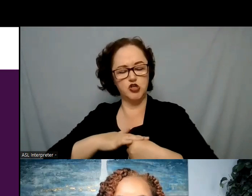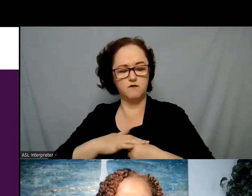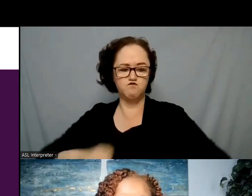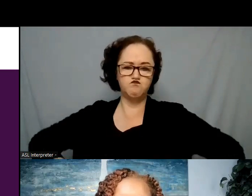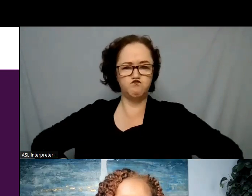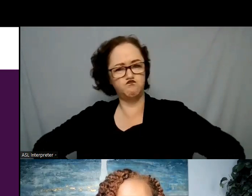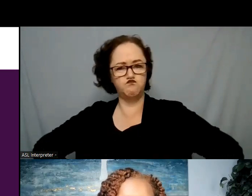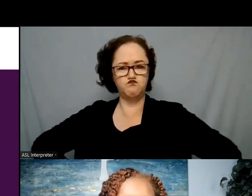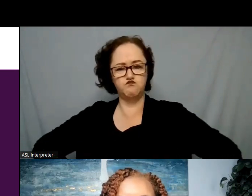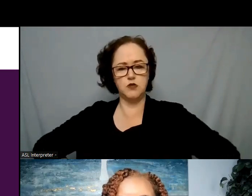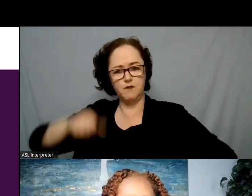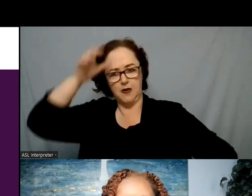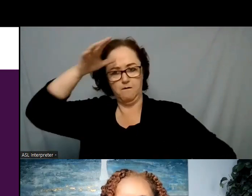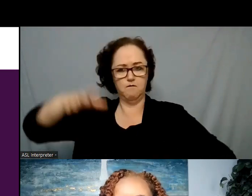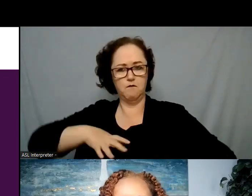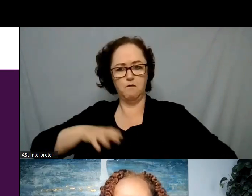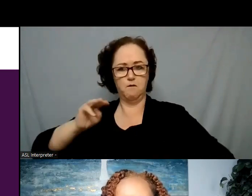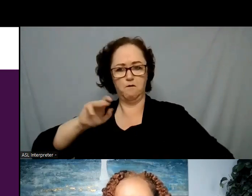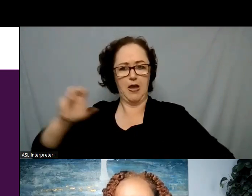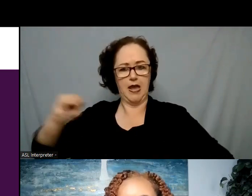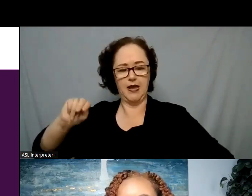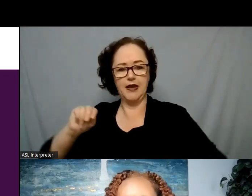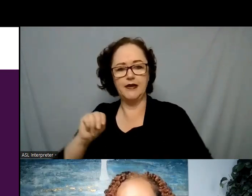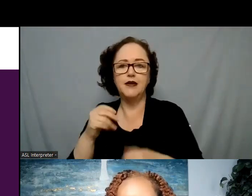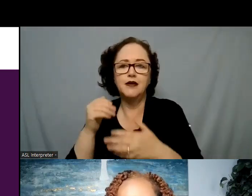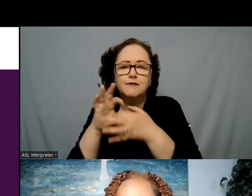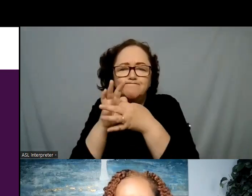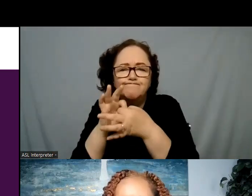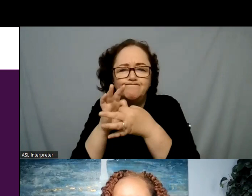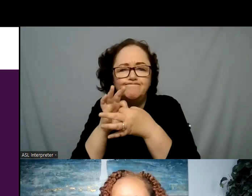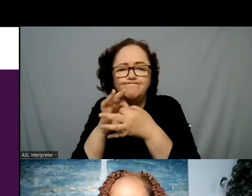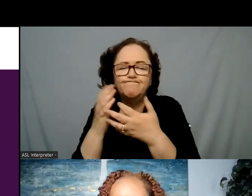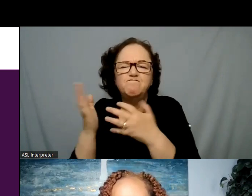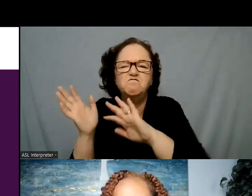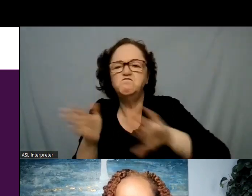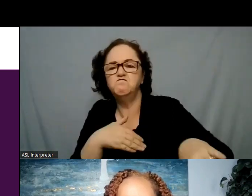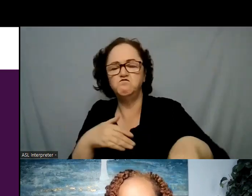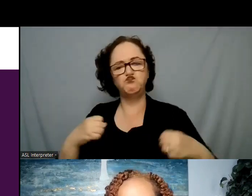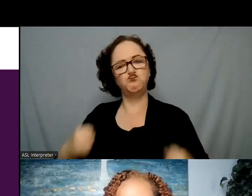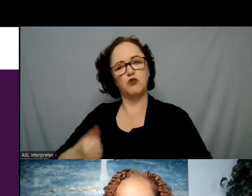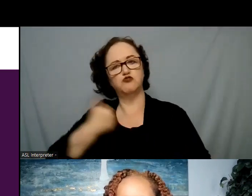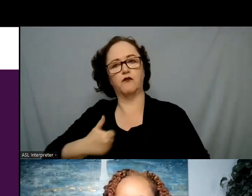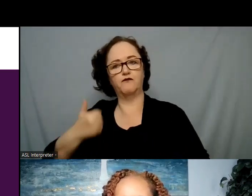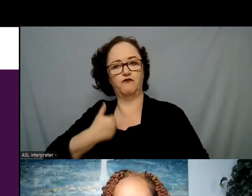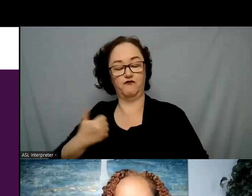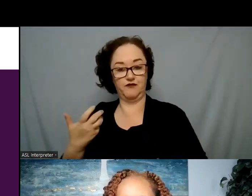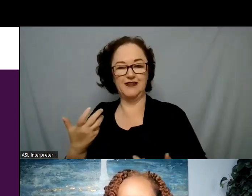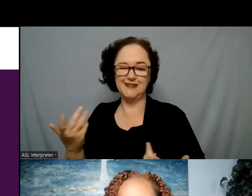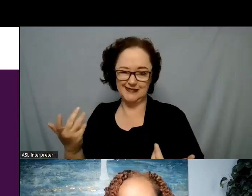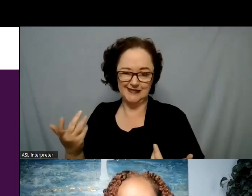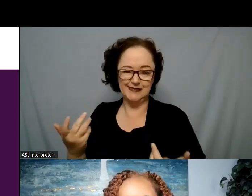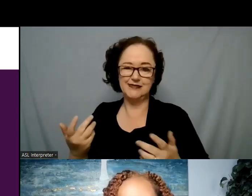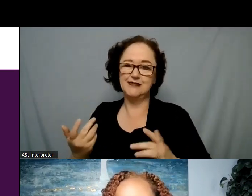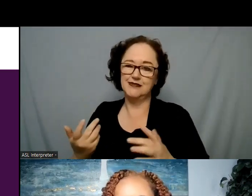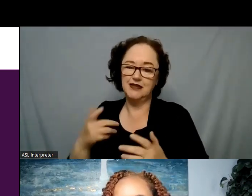these these close relationships but it's something that they desperately need and so finding safe ways to have them